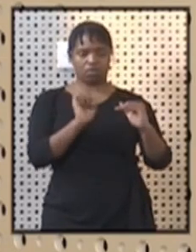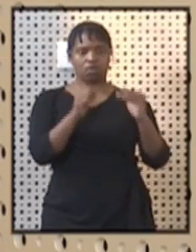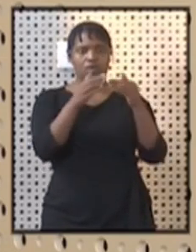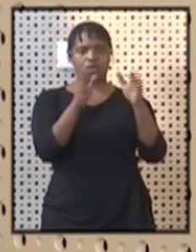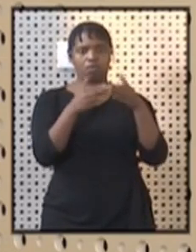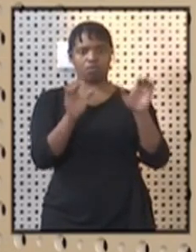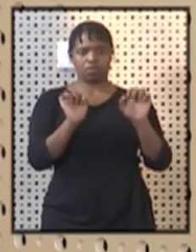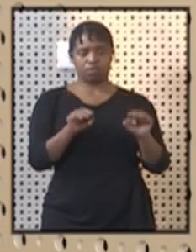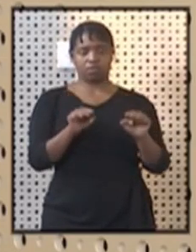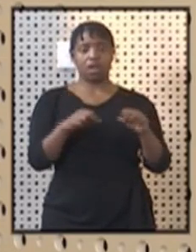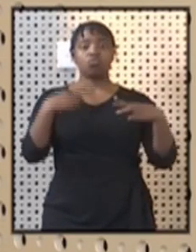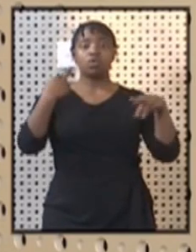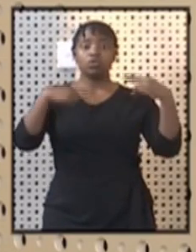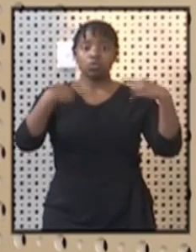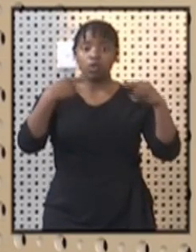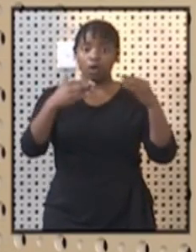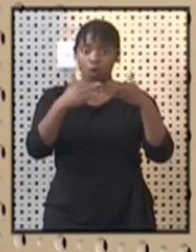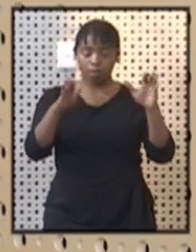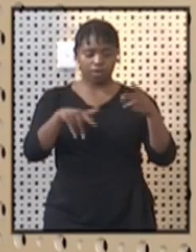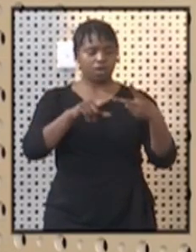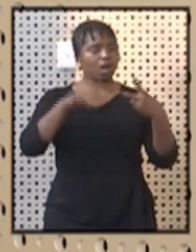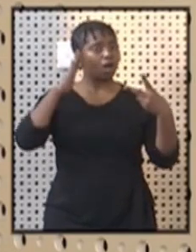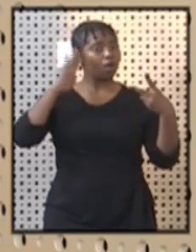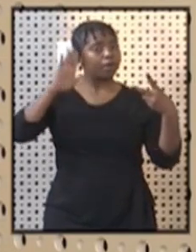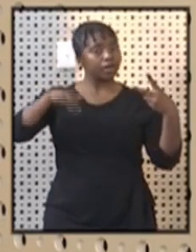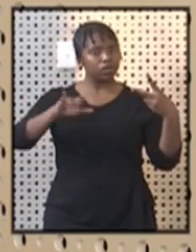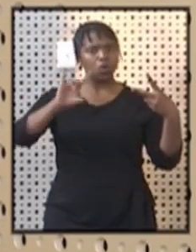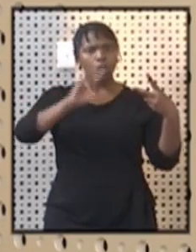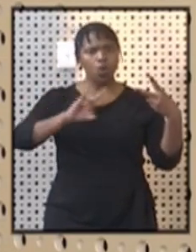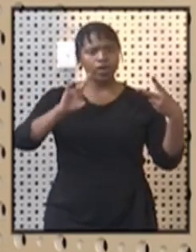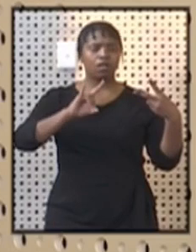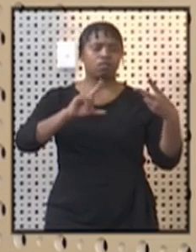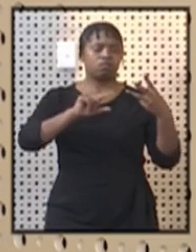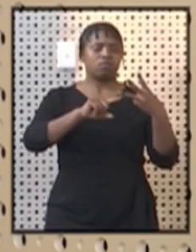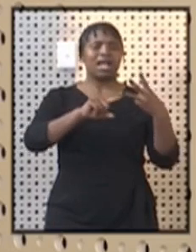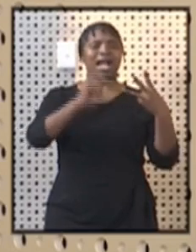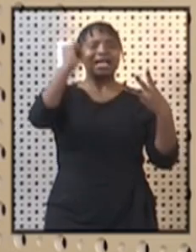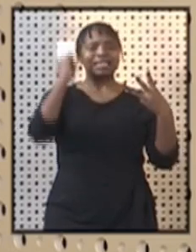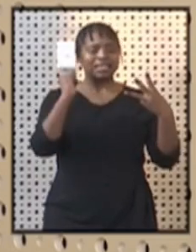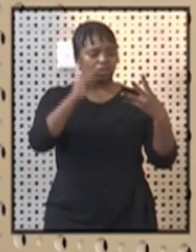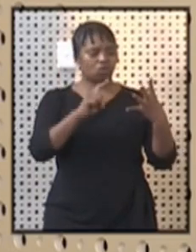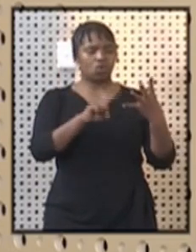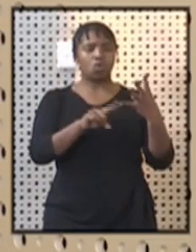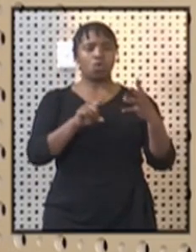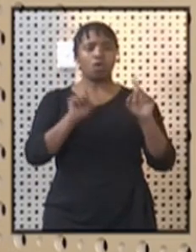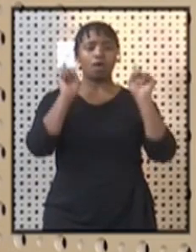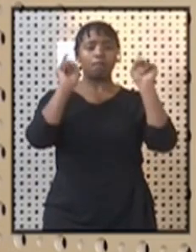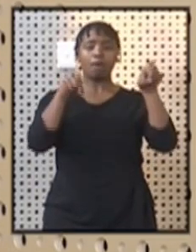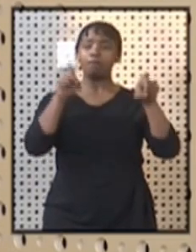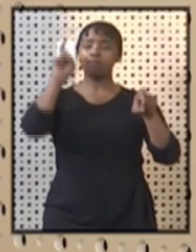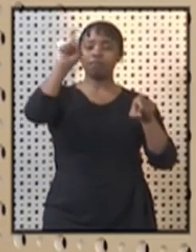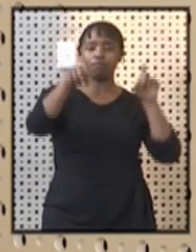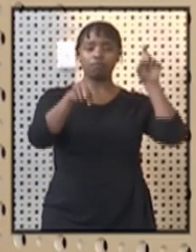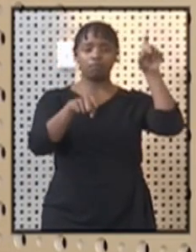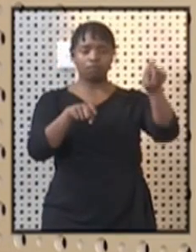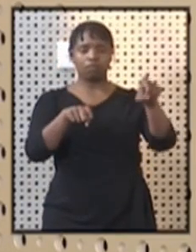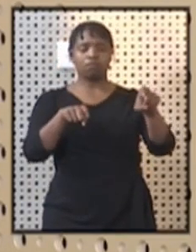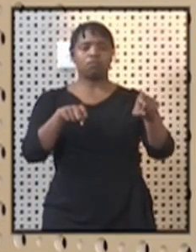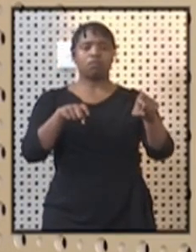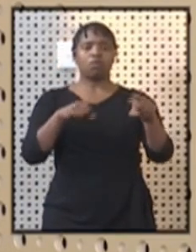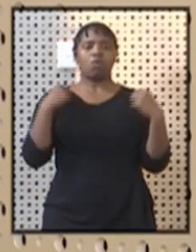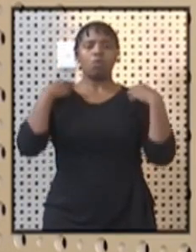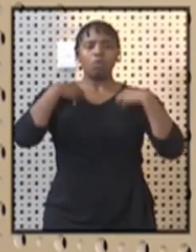included restaurants, accommodation establishments, casinos, hiking self-drives and game farms, and